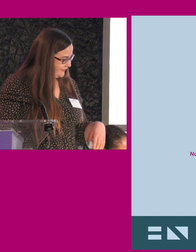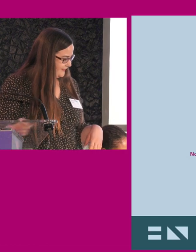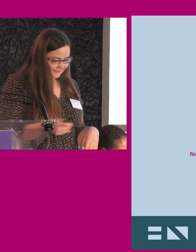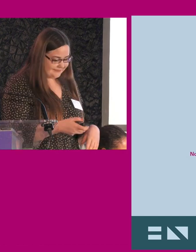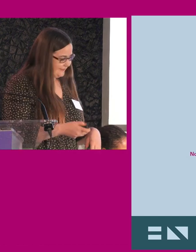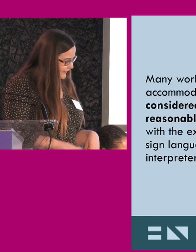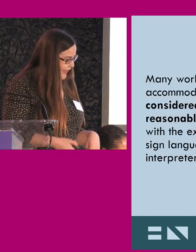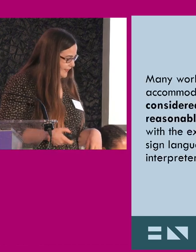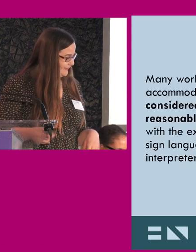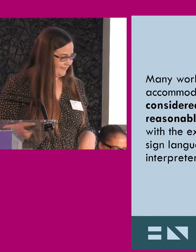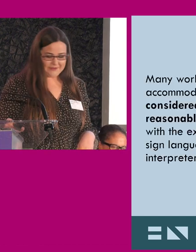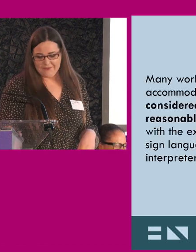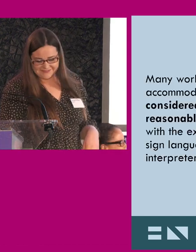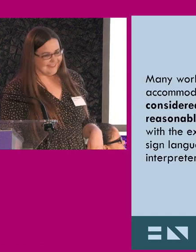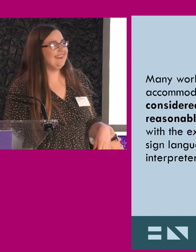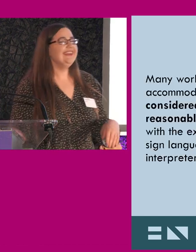And we're waiting for the slide.